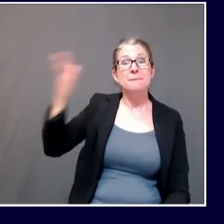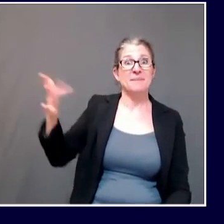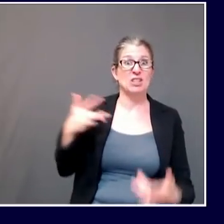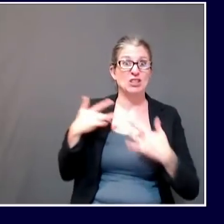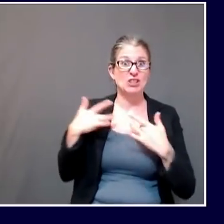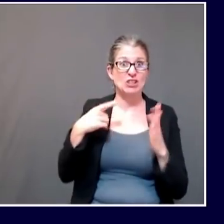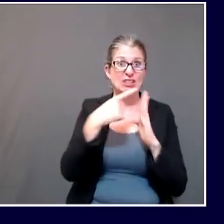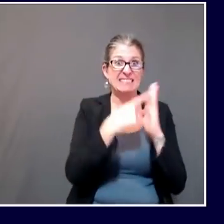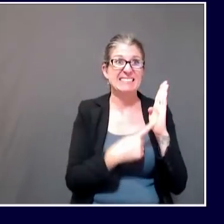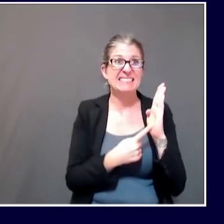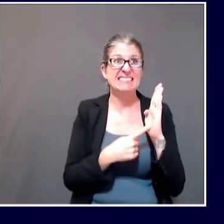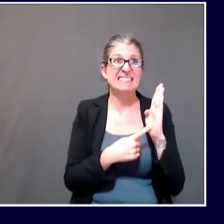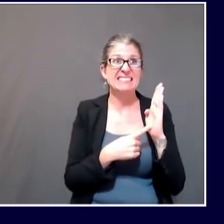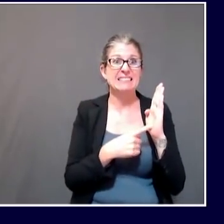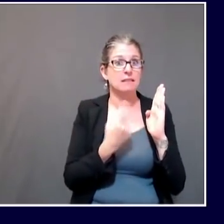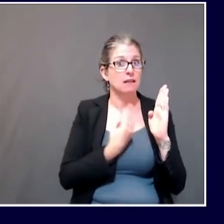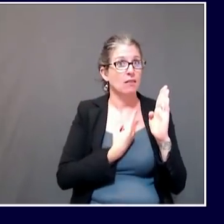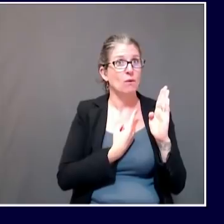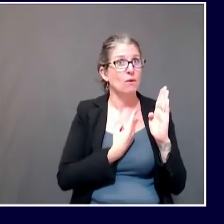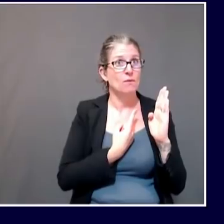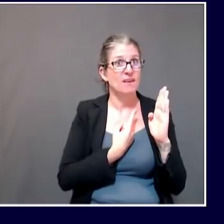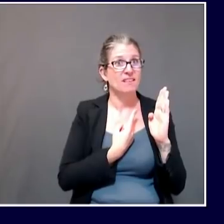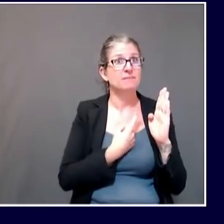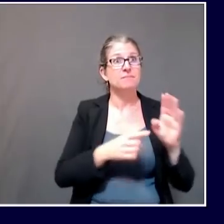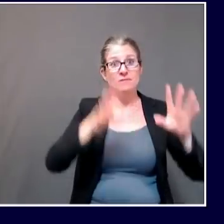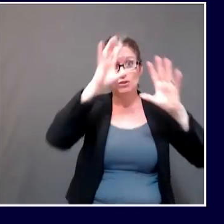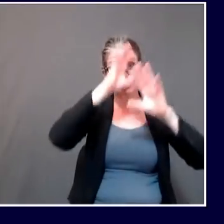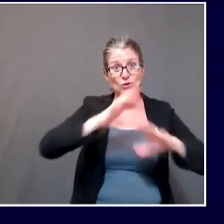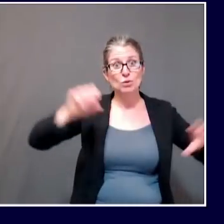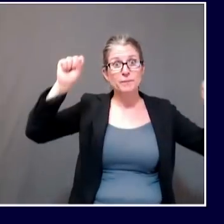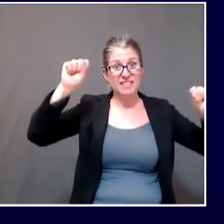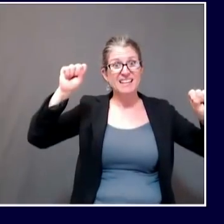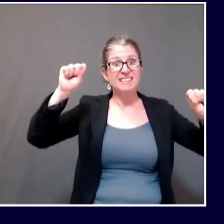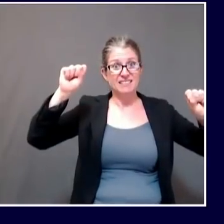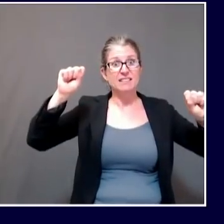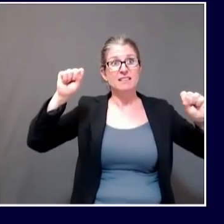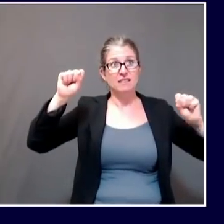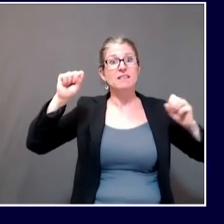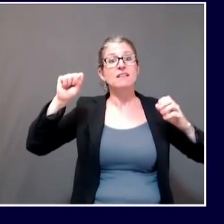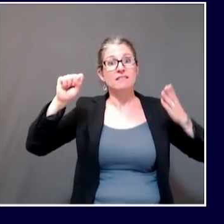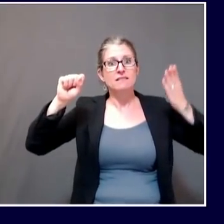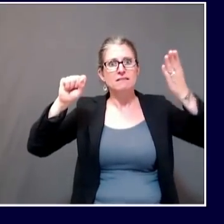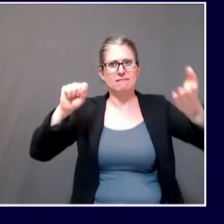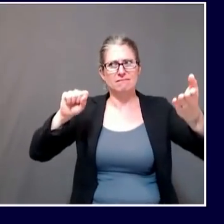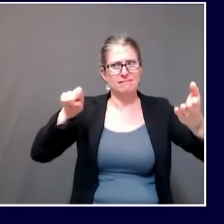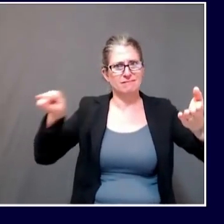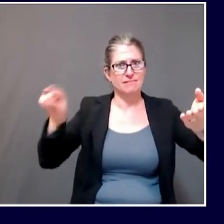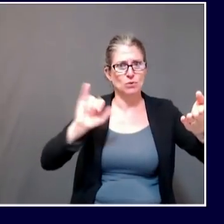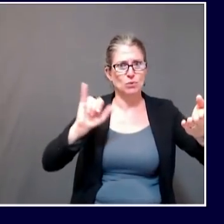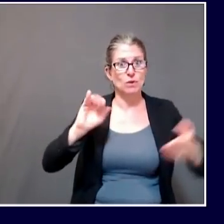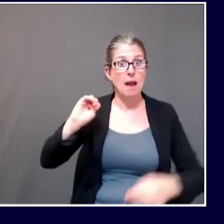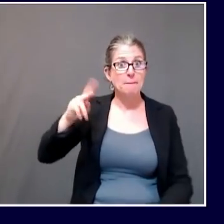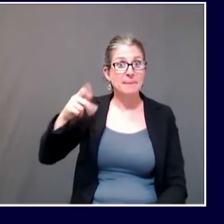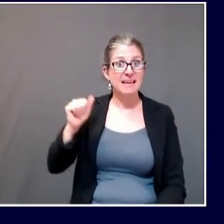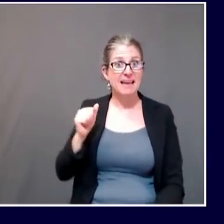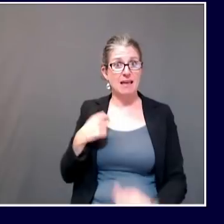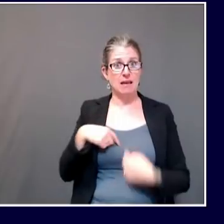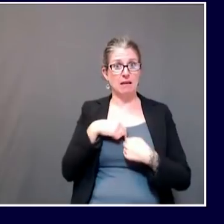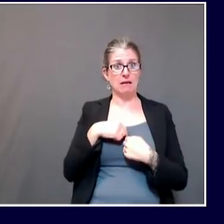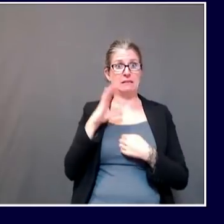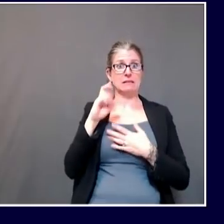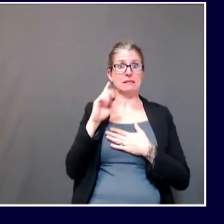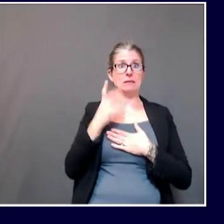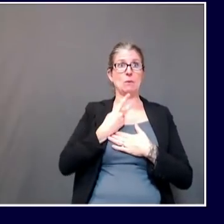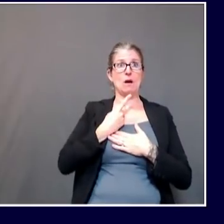Association, the Maine School Board Association, similarly has questions of the sports guidance. So we're hoping with